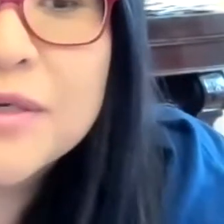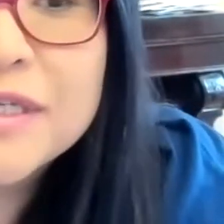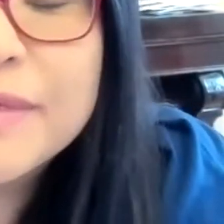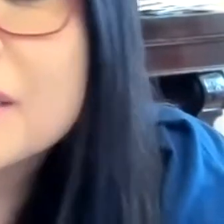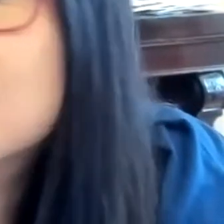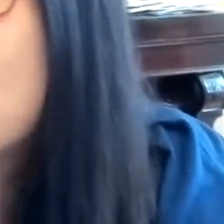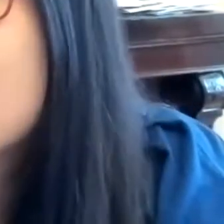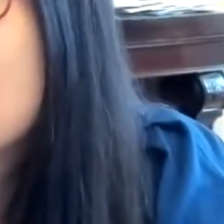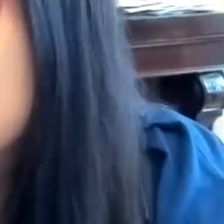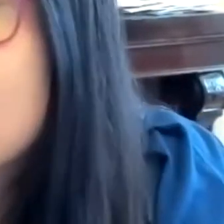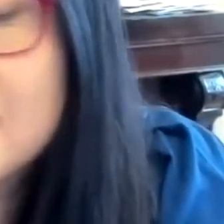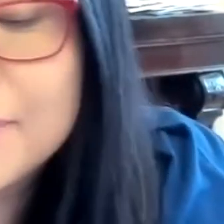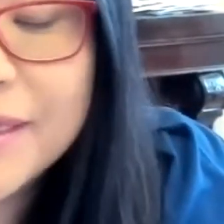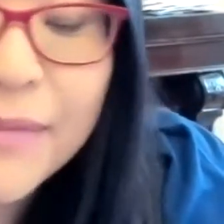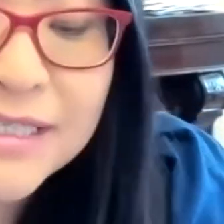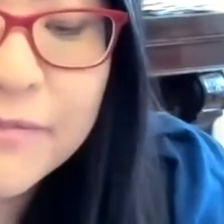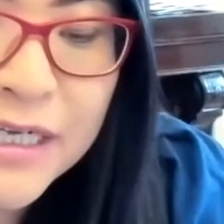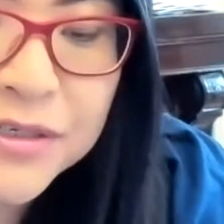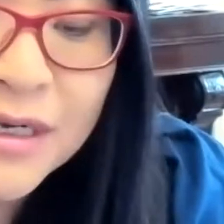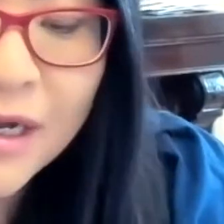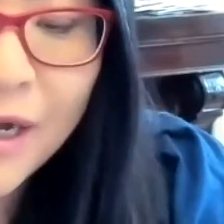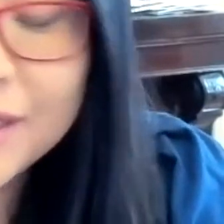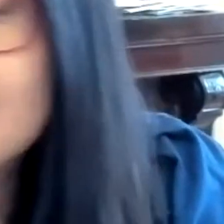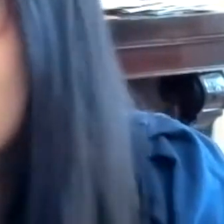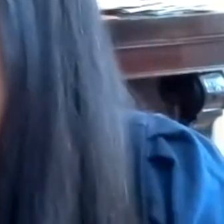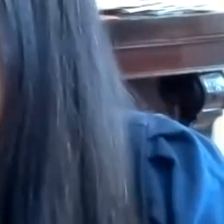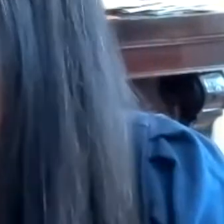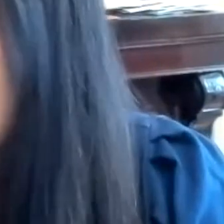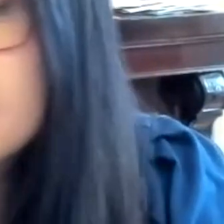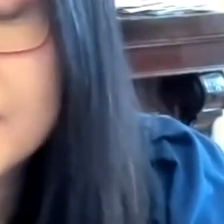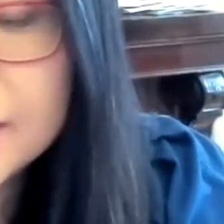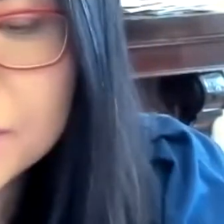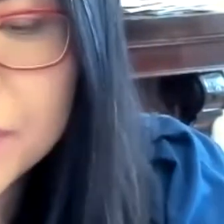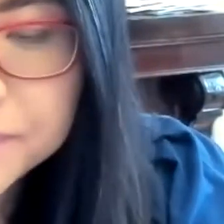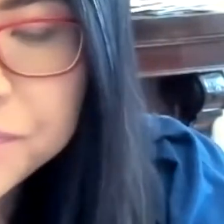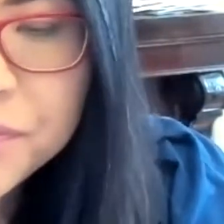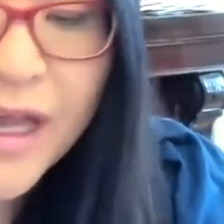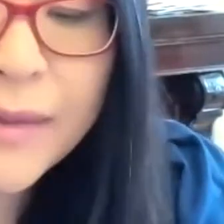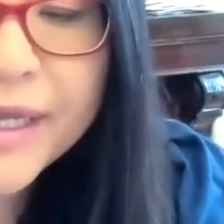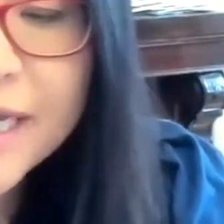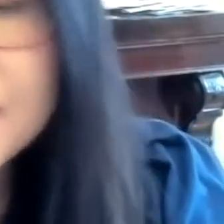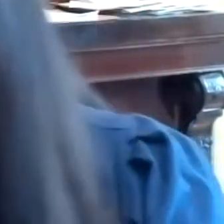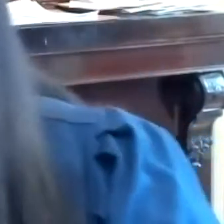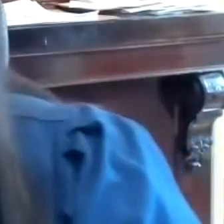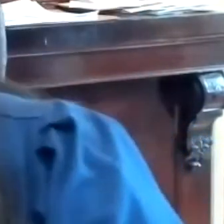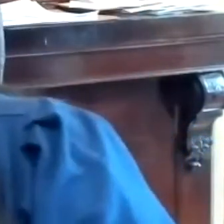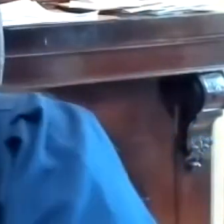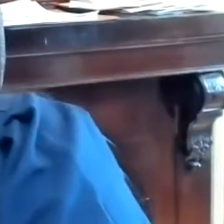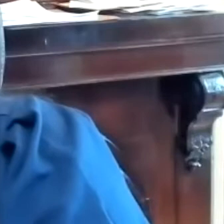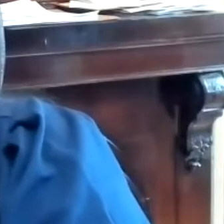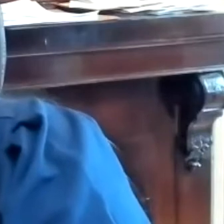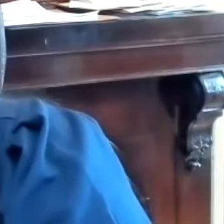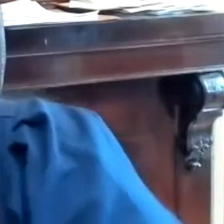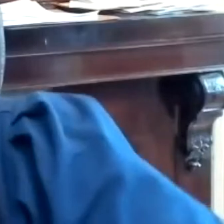office so it's been a massive pleasure I want to give Miriam Sinead and Orlam a big shout out because Miriam